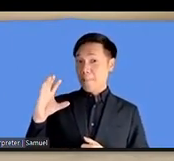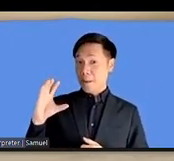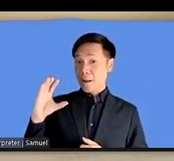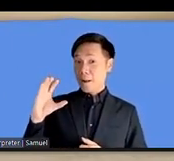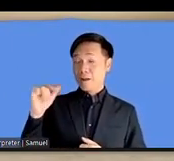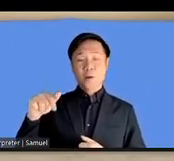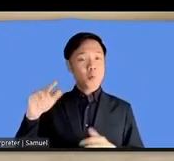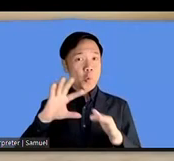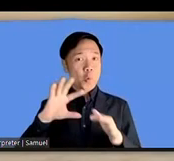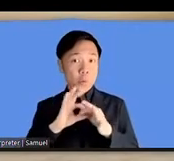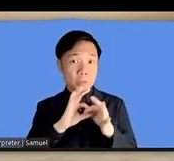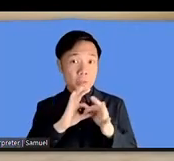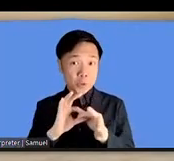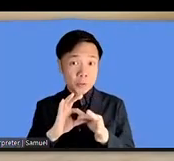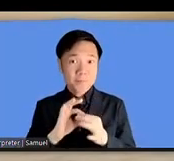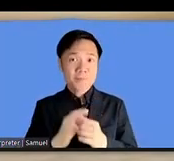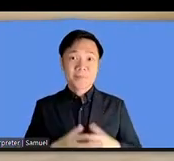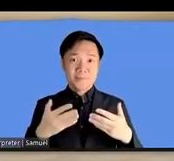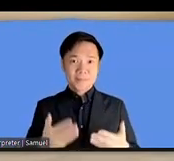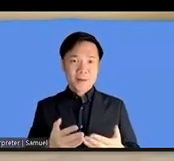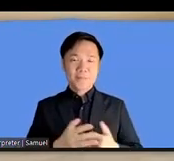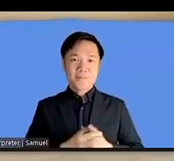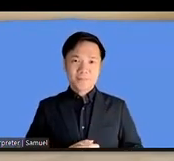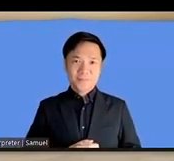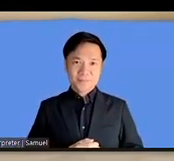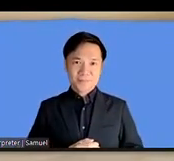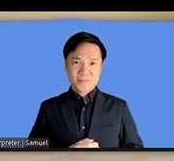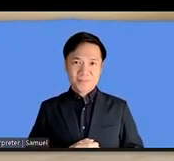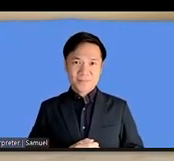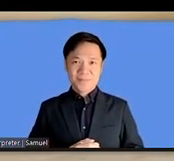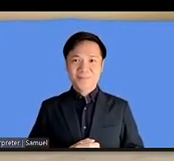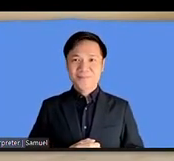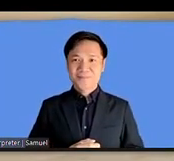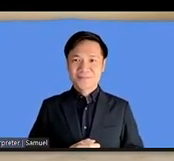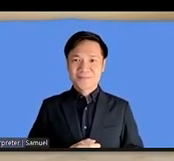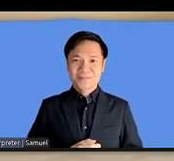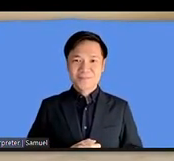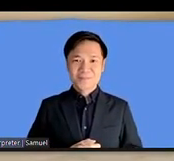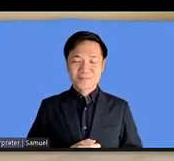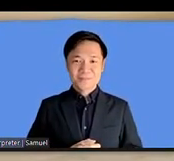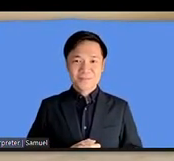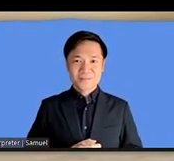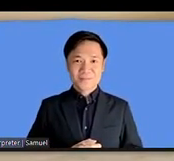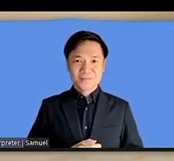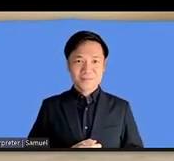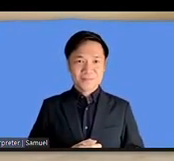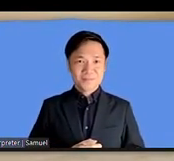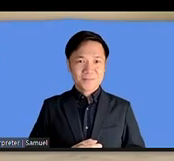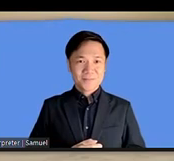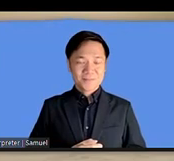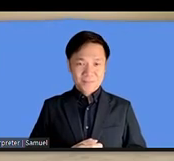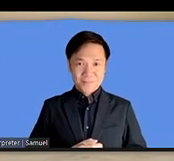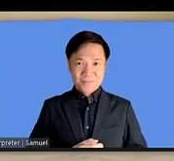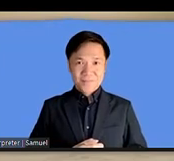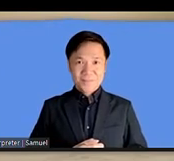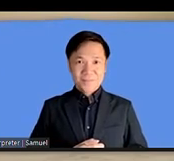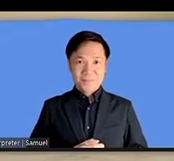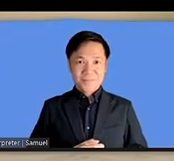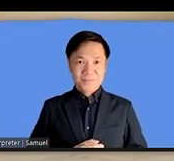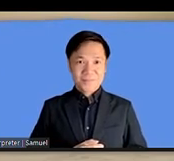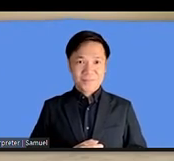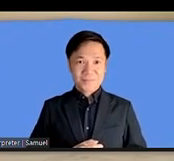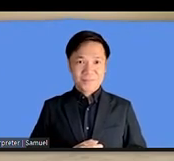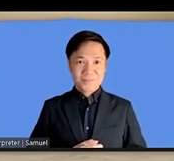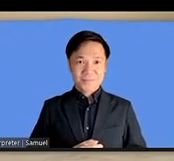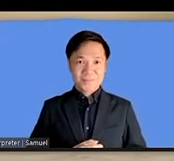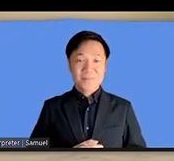will be um held on friday but we